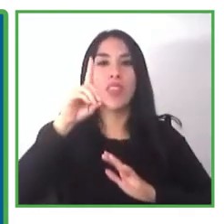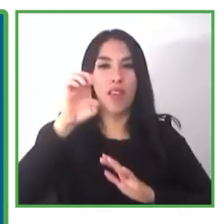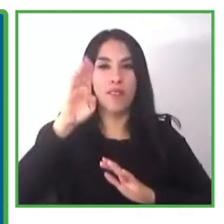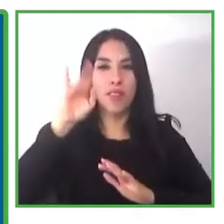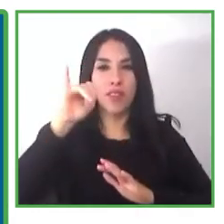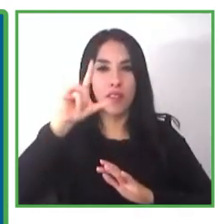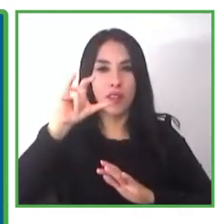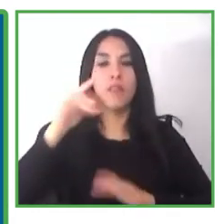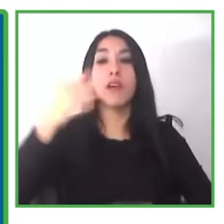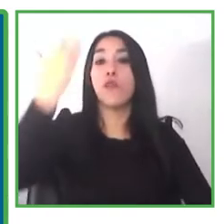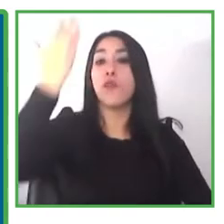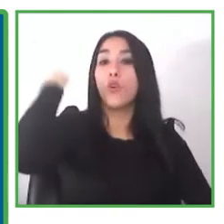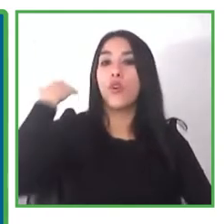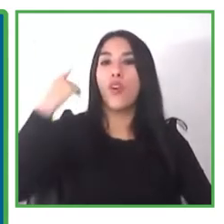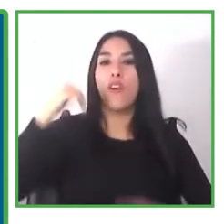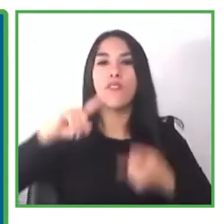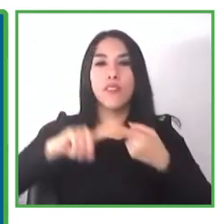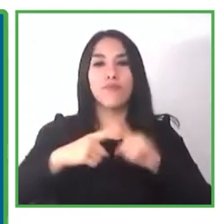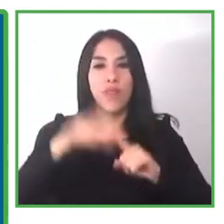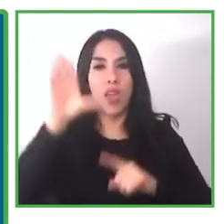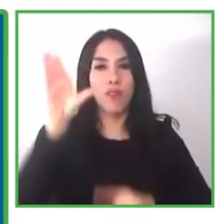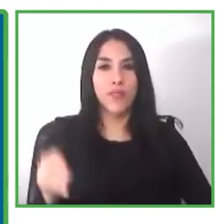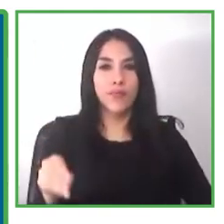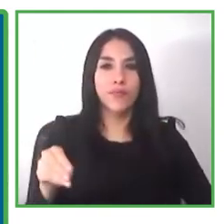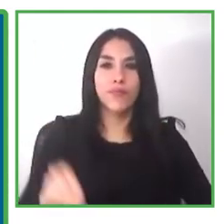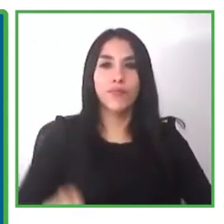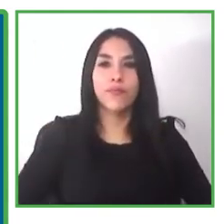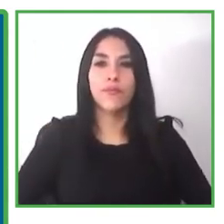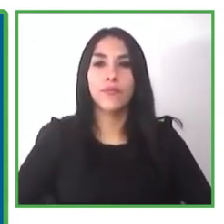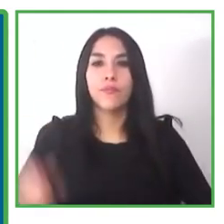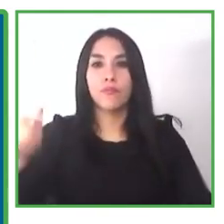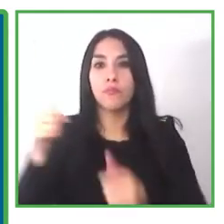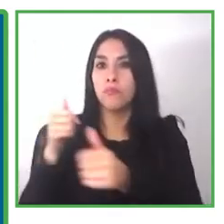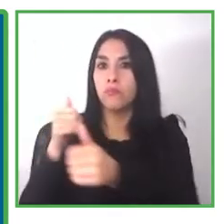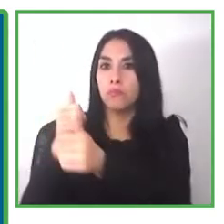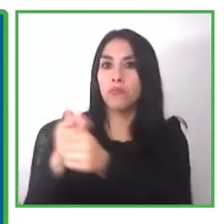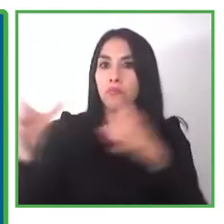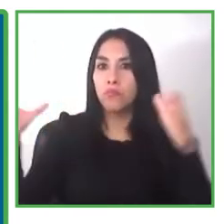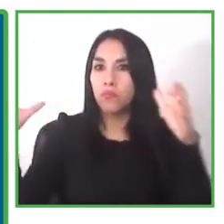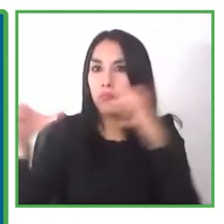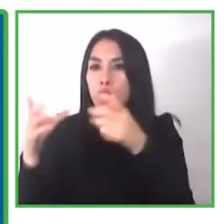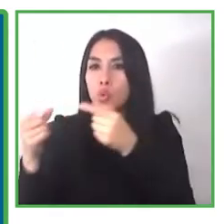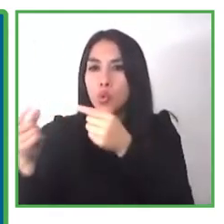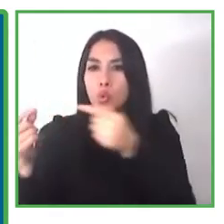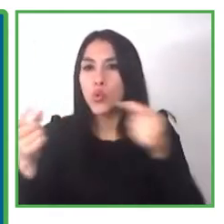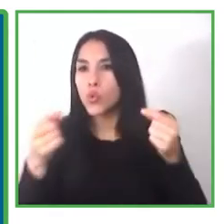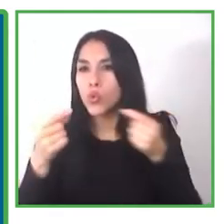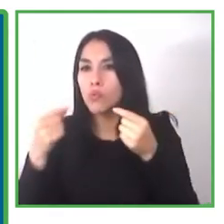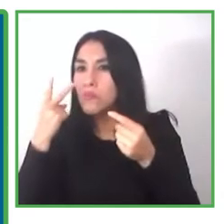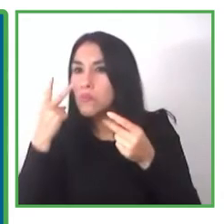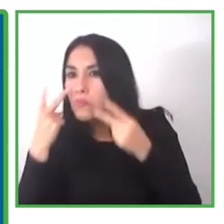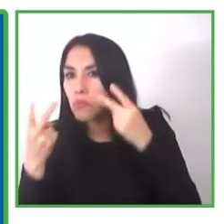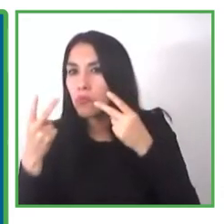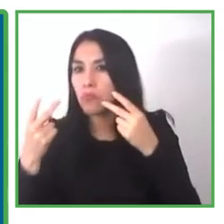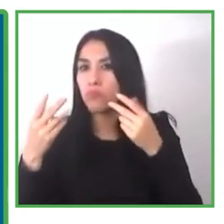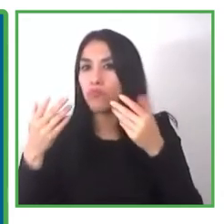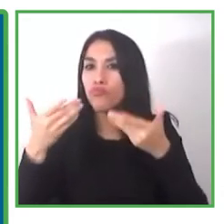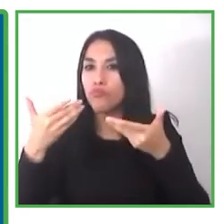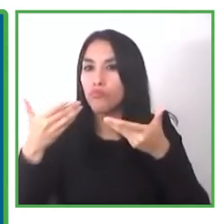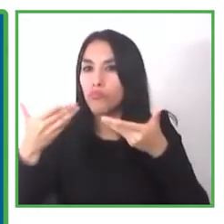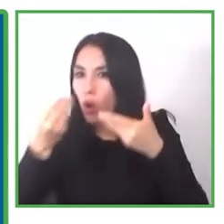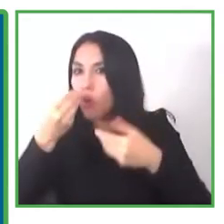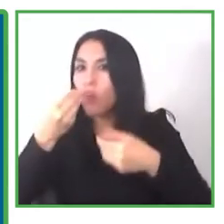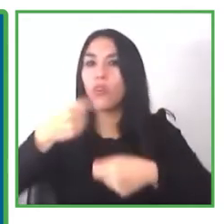approached the community and performed some activities with the residents rbqs or volleyball